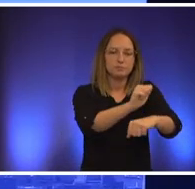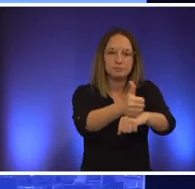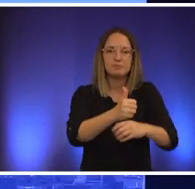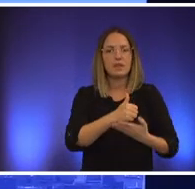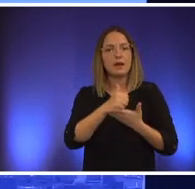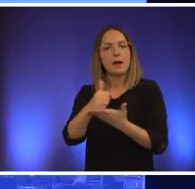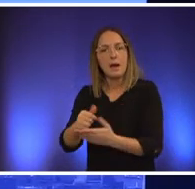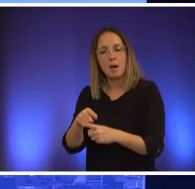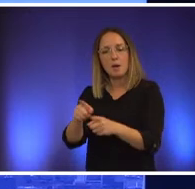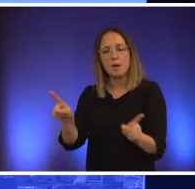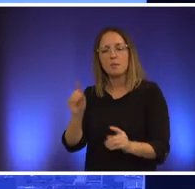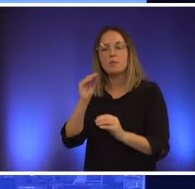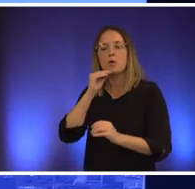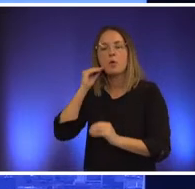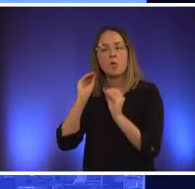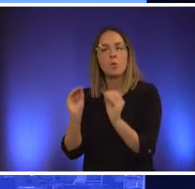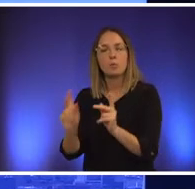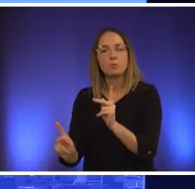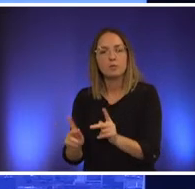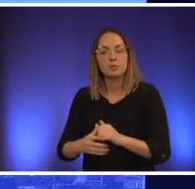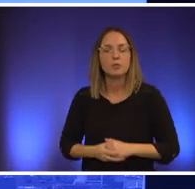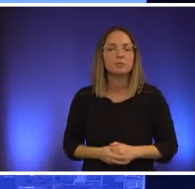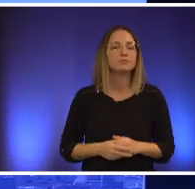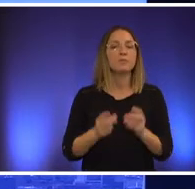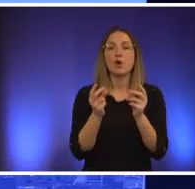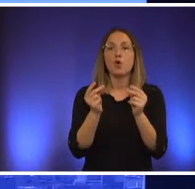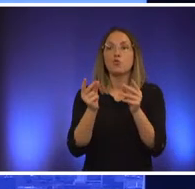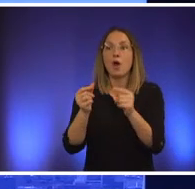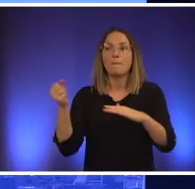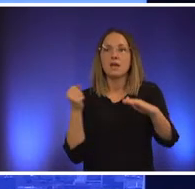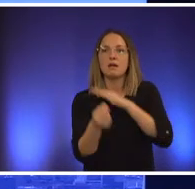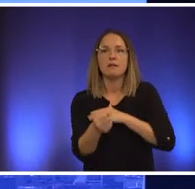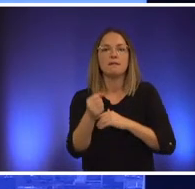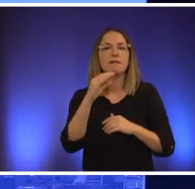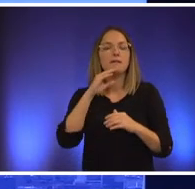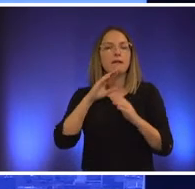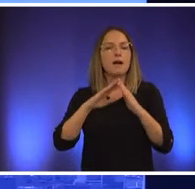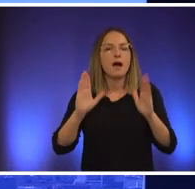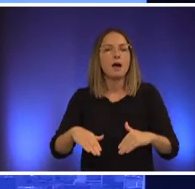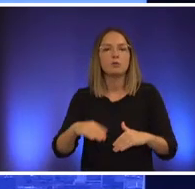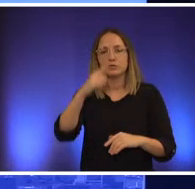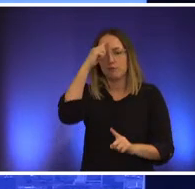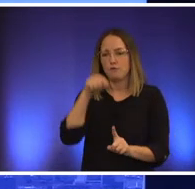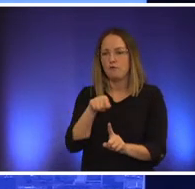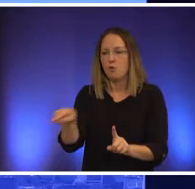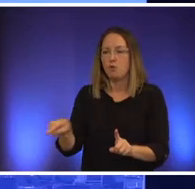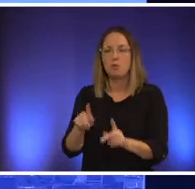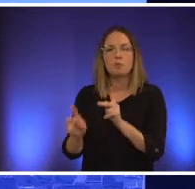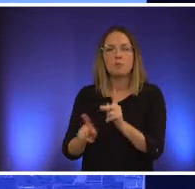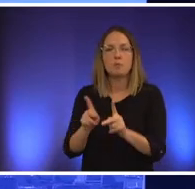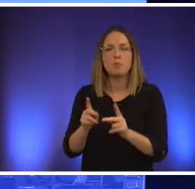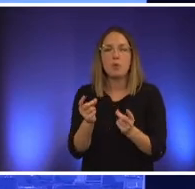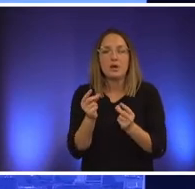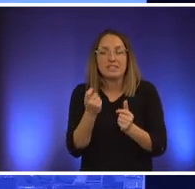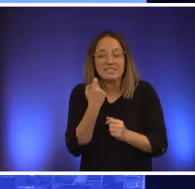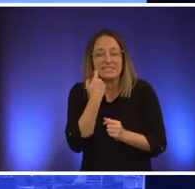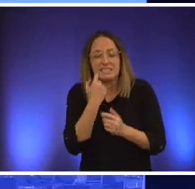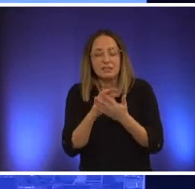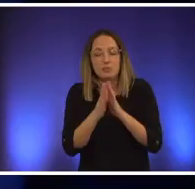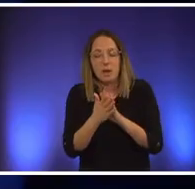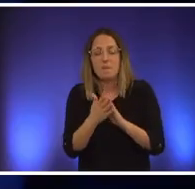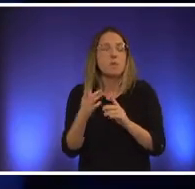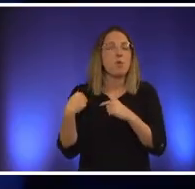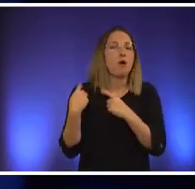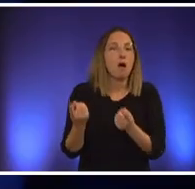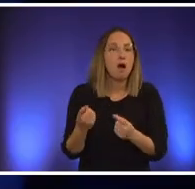rapid housing for people that are on the cusp or have just become uh living homeless and they if we could just